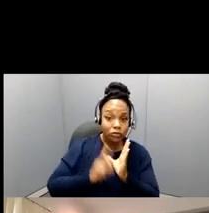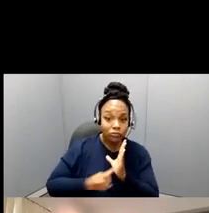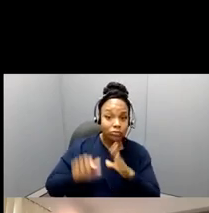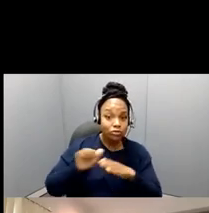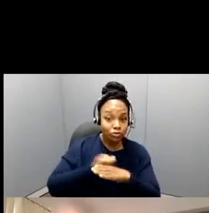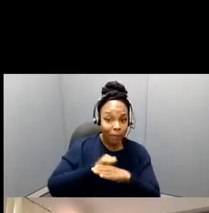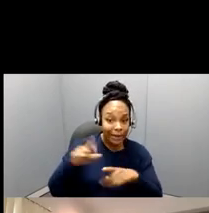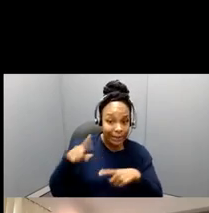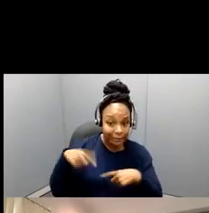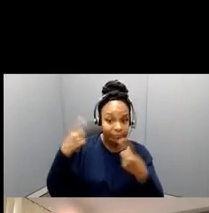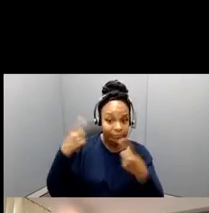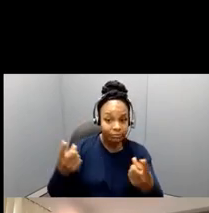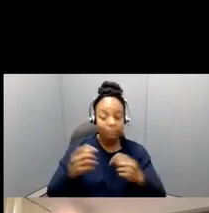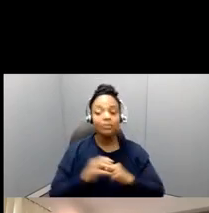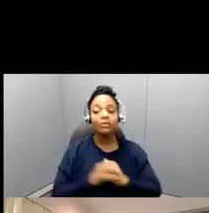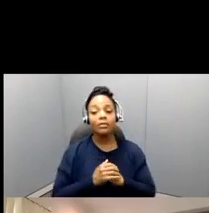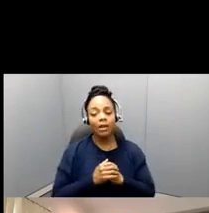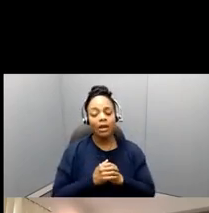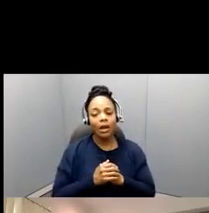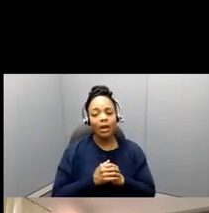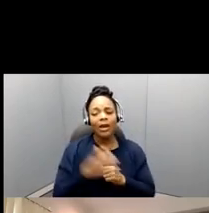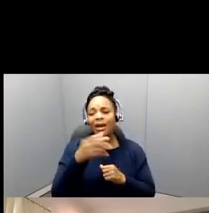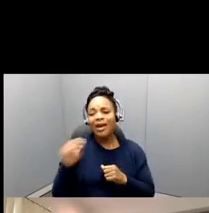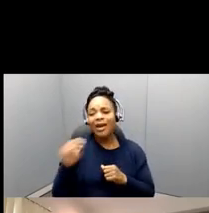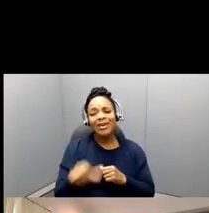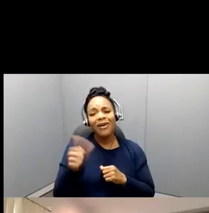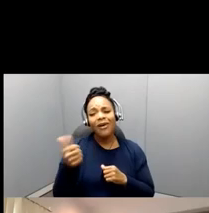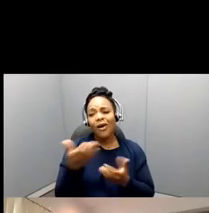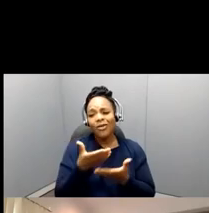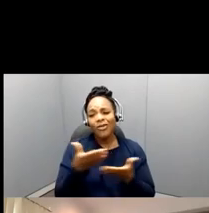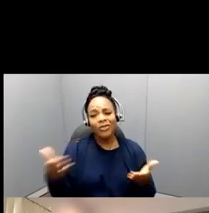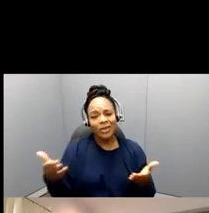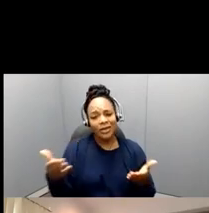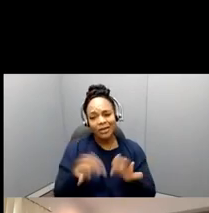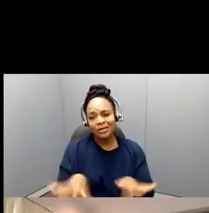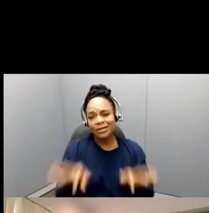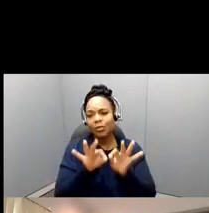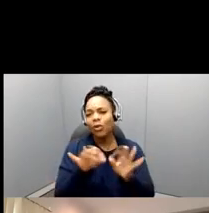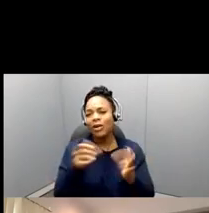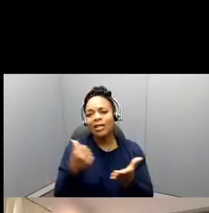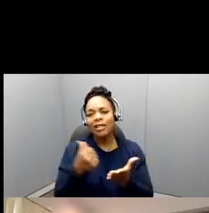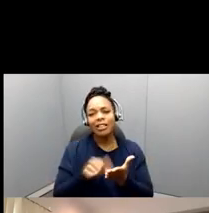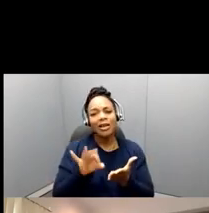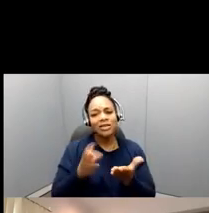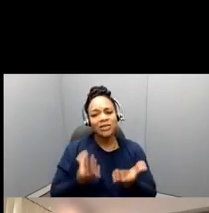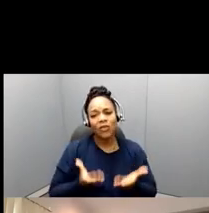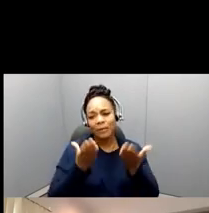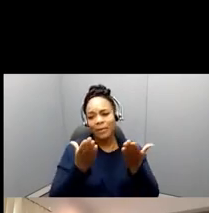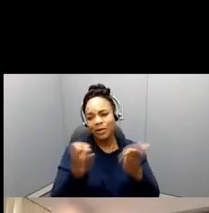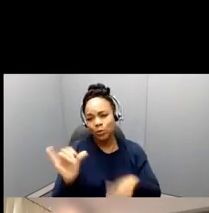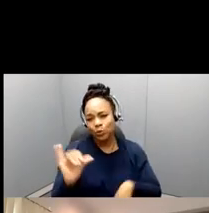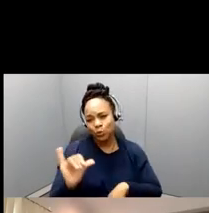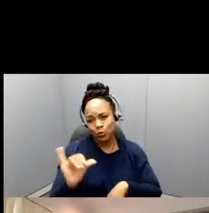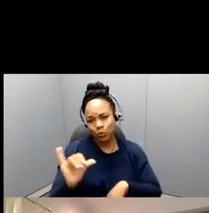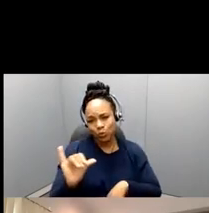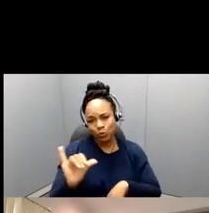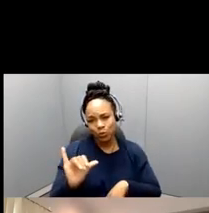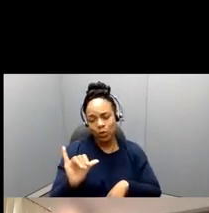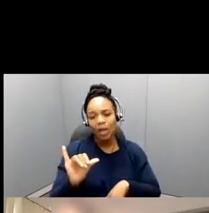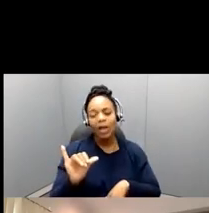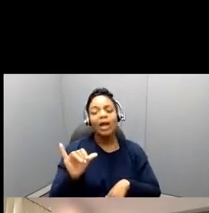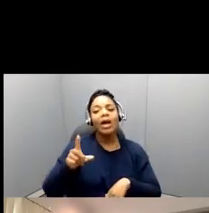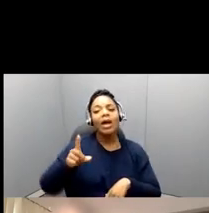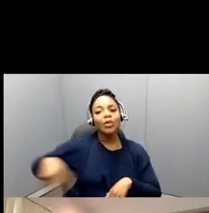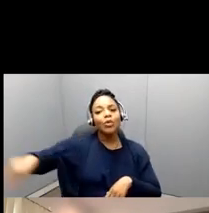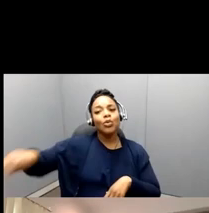these proposals is, these are the letters of recommendation, and that you're getting good, you get, you're getting letters from people who